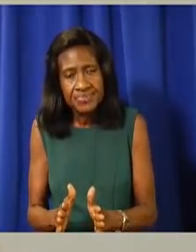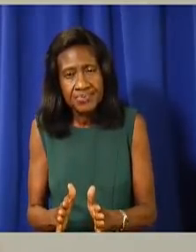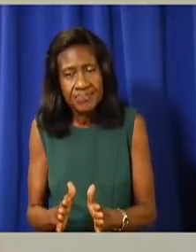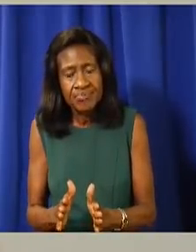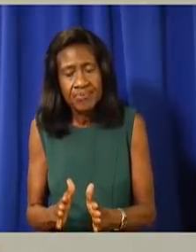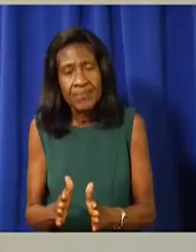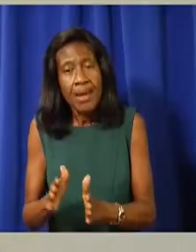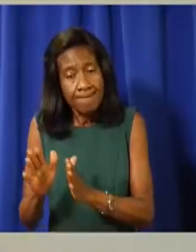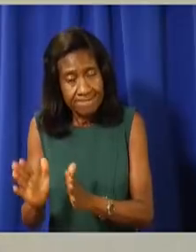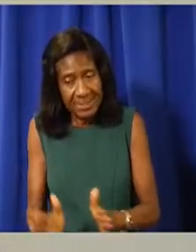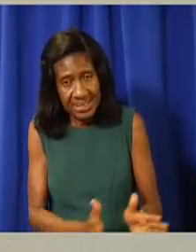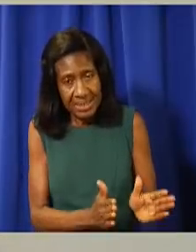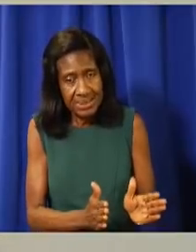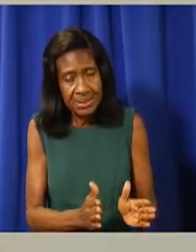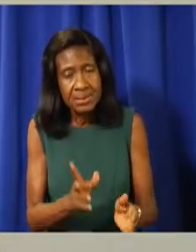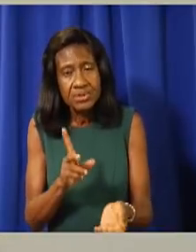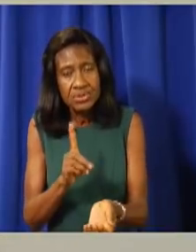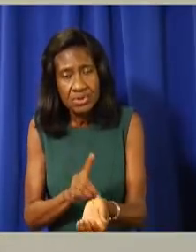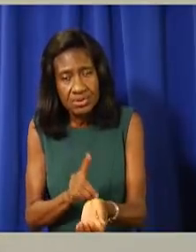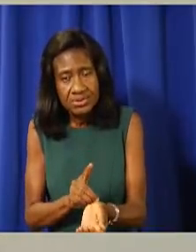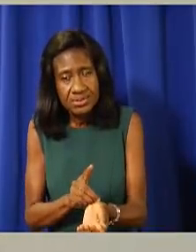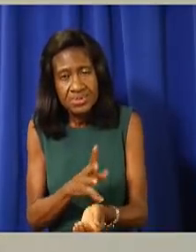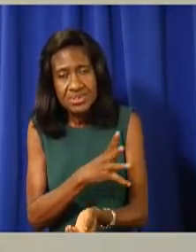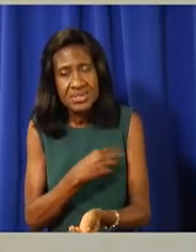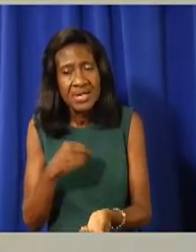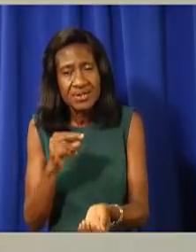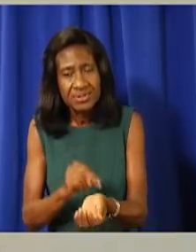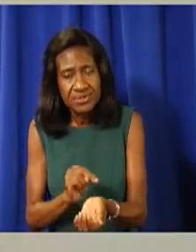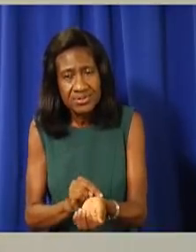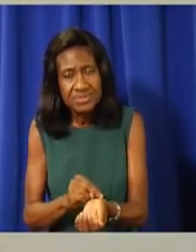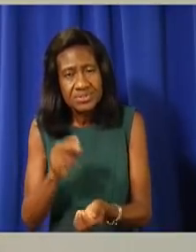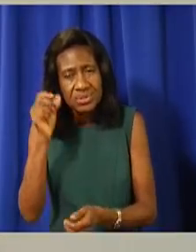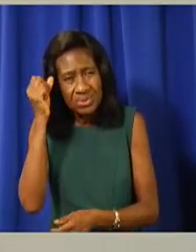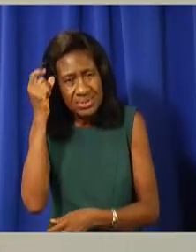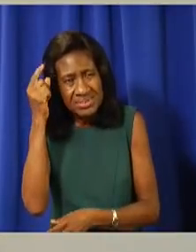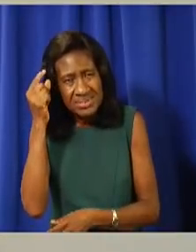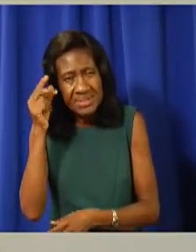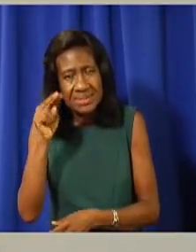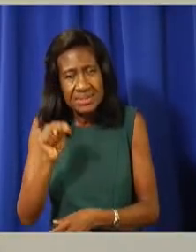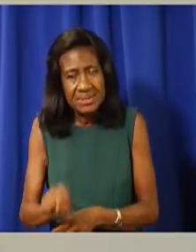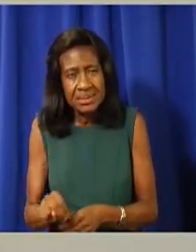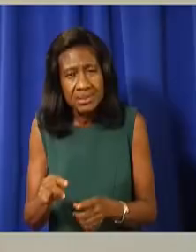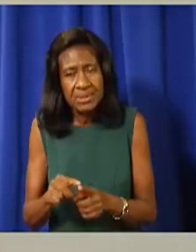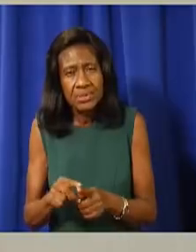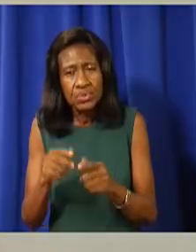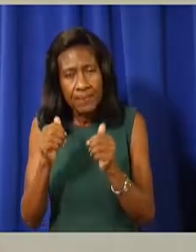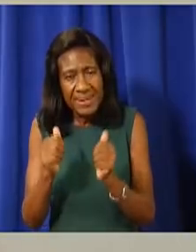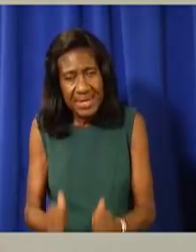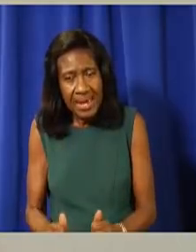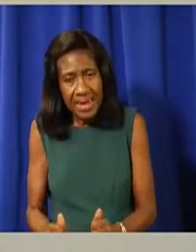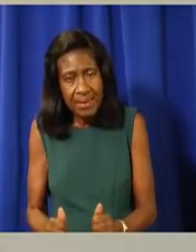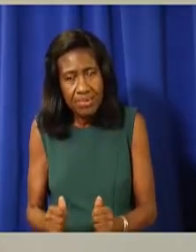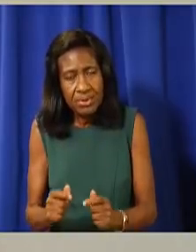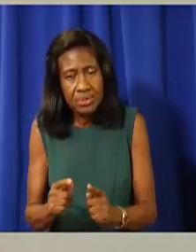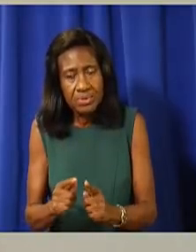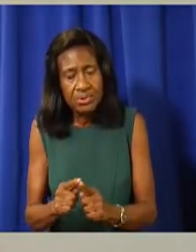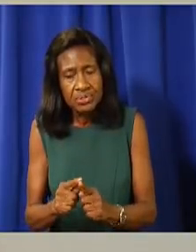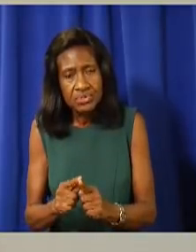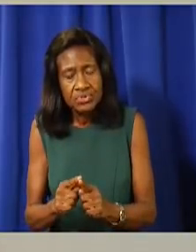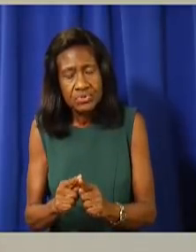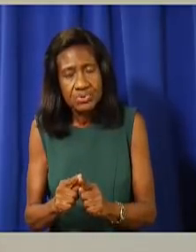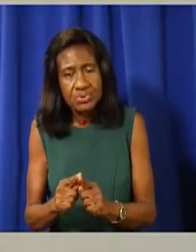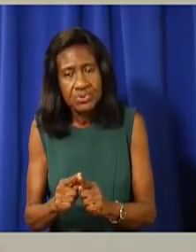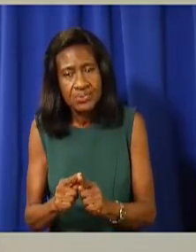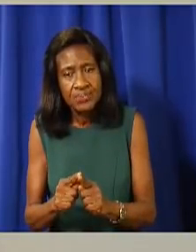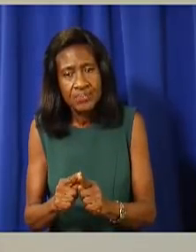others, doctors and nurses understand the need to be able to spring into action in an